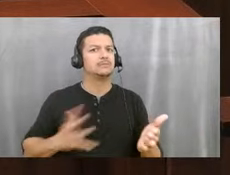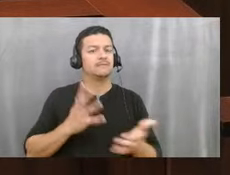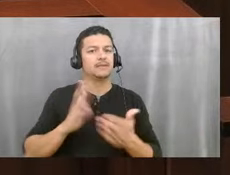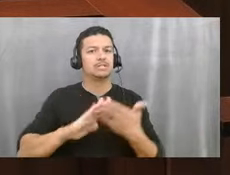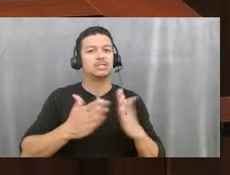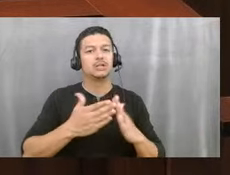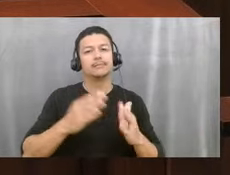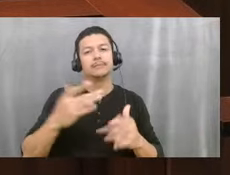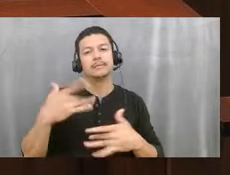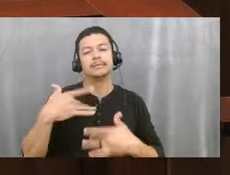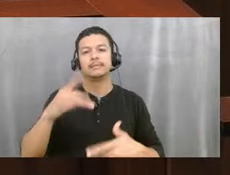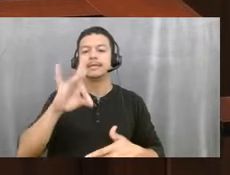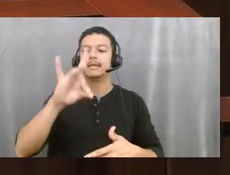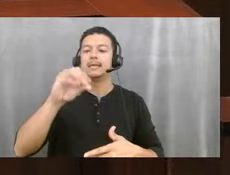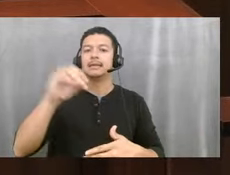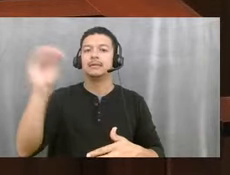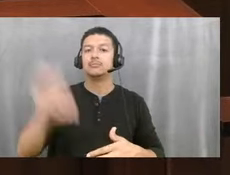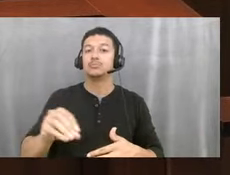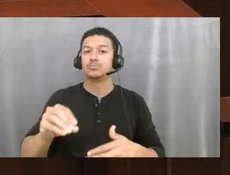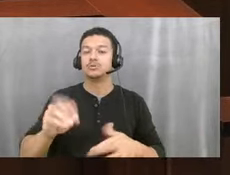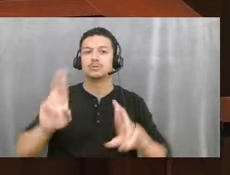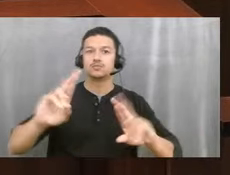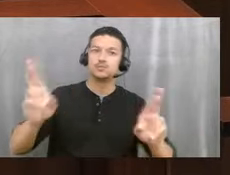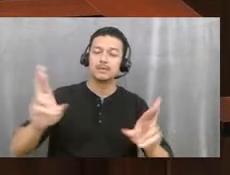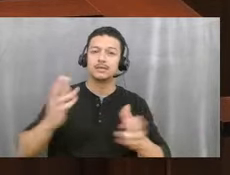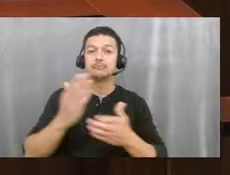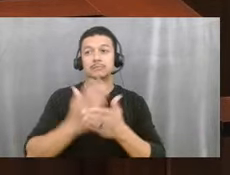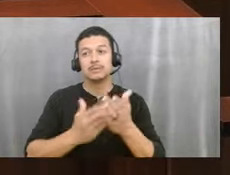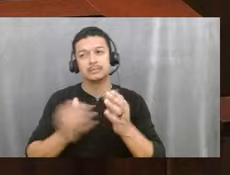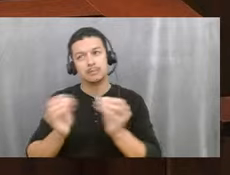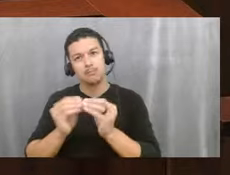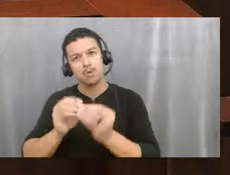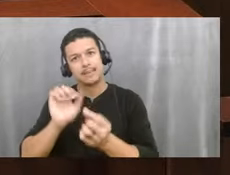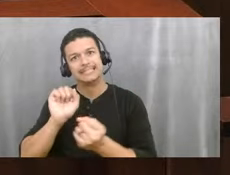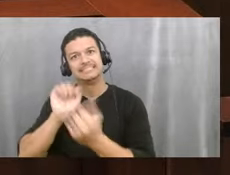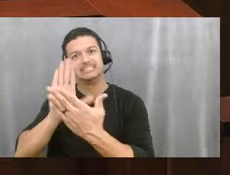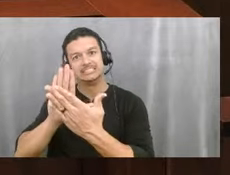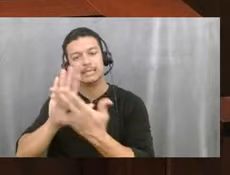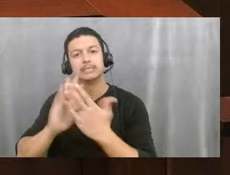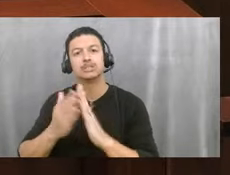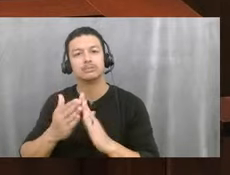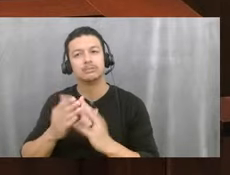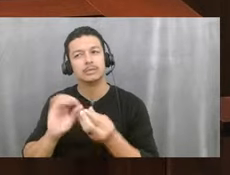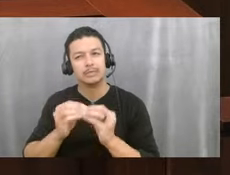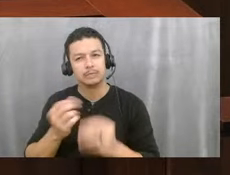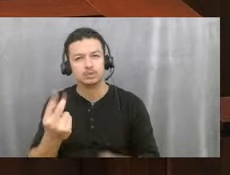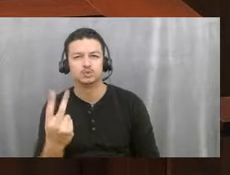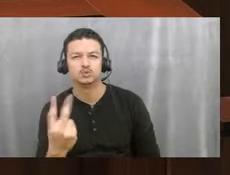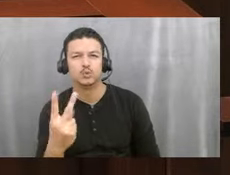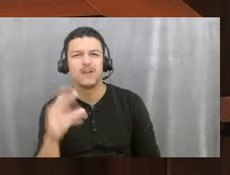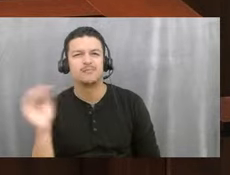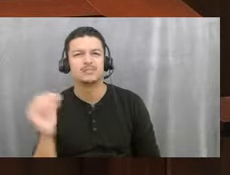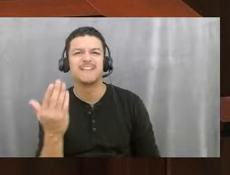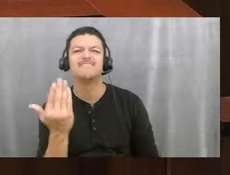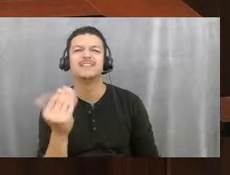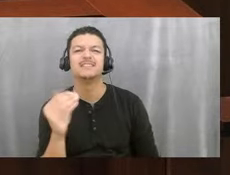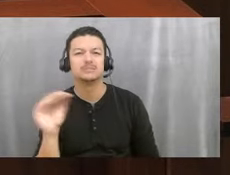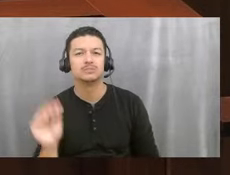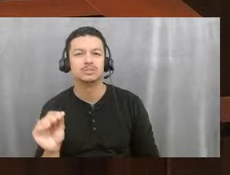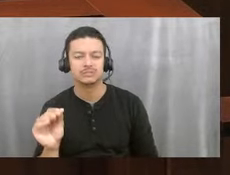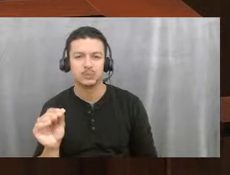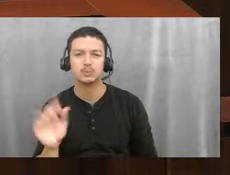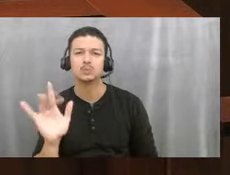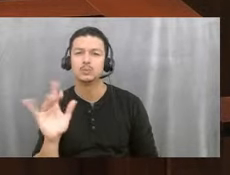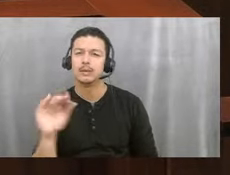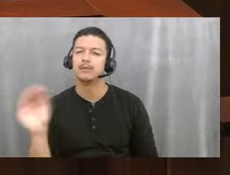the students ready. But in some of our more challenged communities, you're going to see numbers that are 12%, 15%, 25%. So